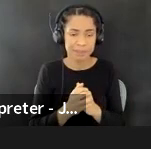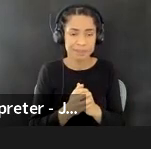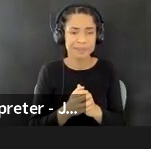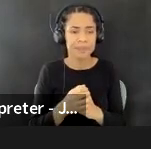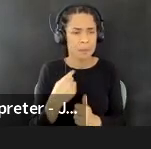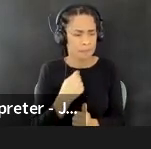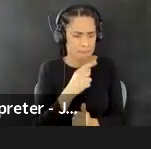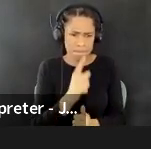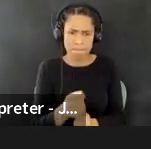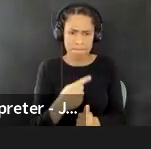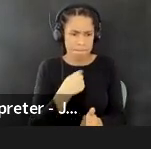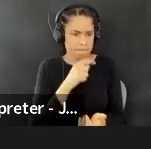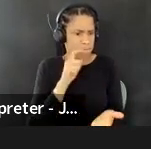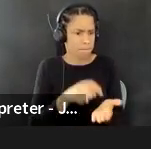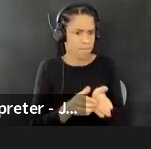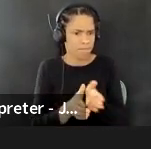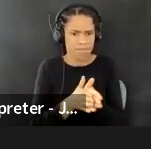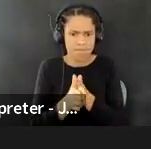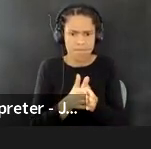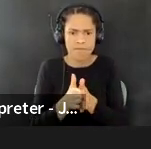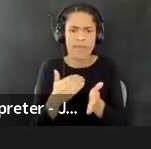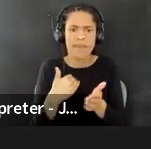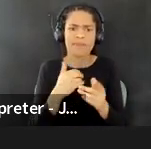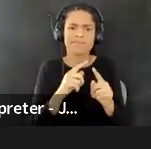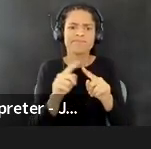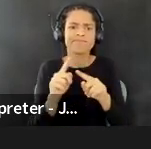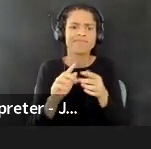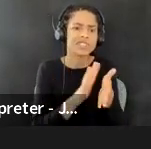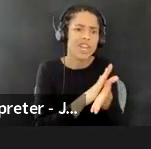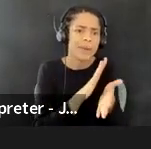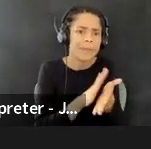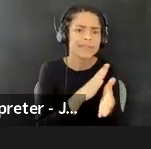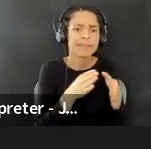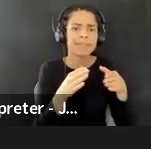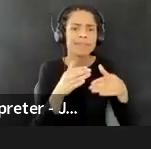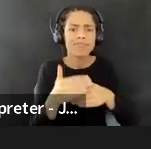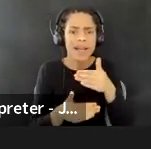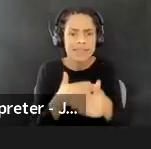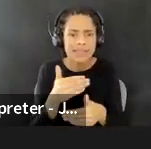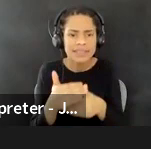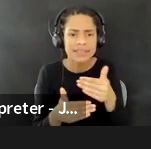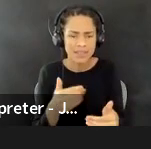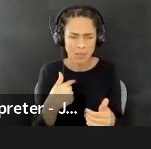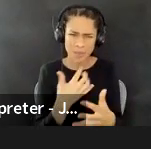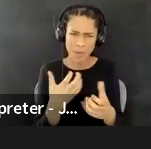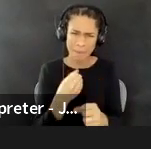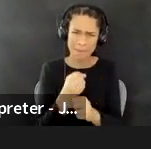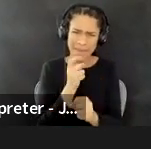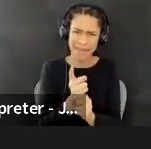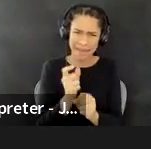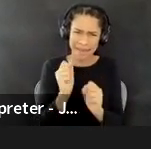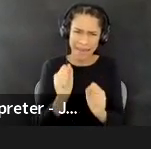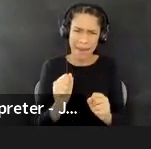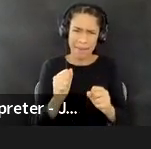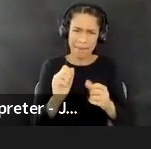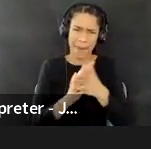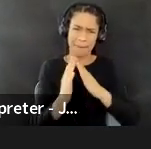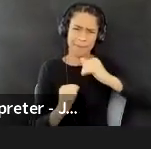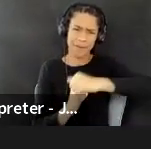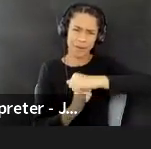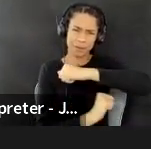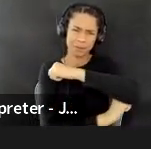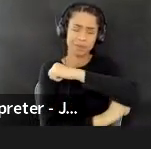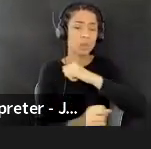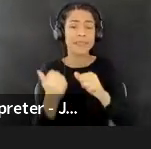um, of protocol documents and processes that can really provide a foundation. So any individual artist or